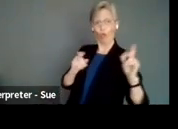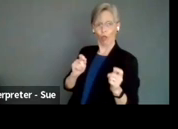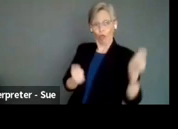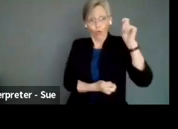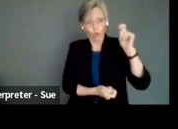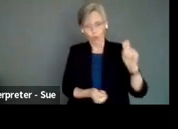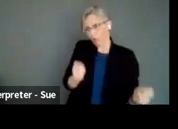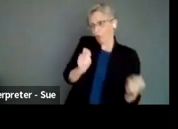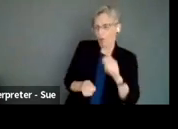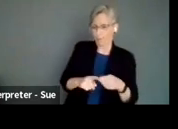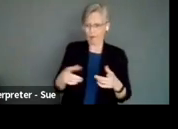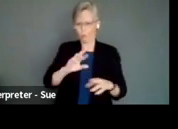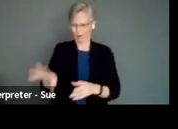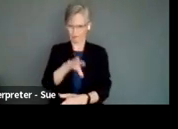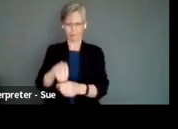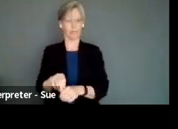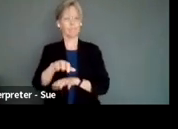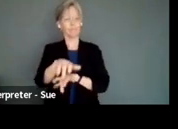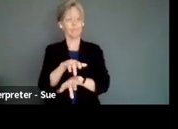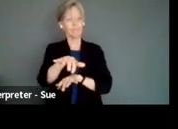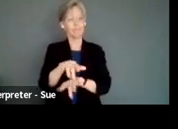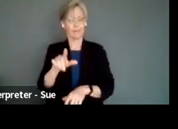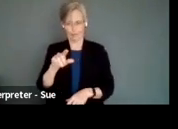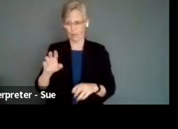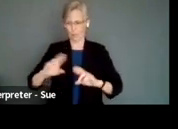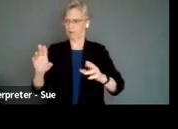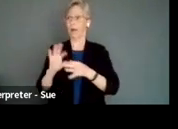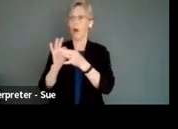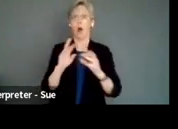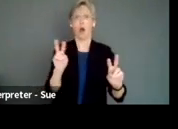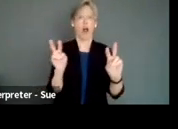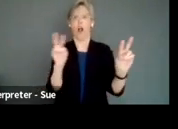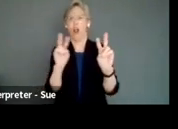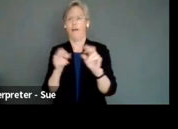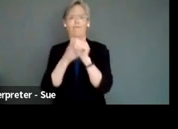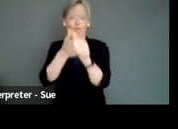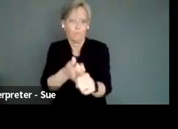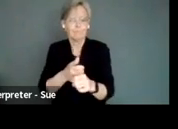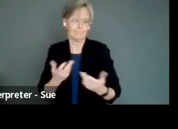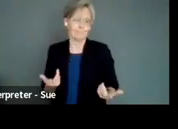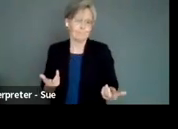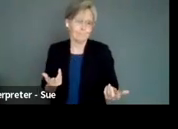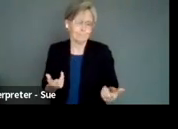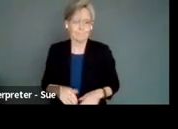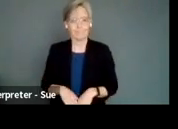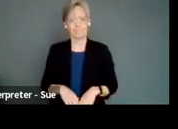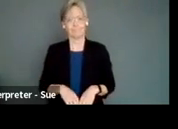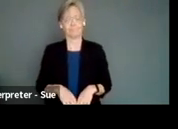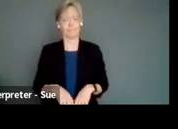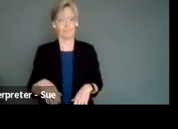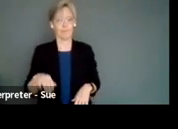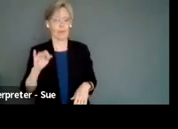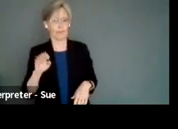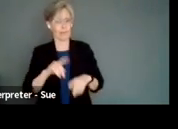language, you you can bring your deaf audience with you on those wonderful moments that actors nail. If you can do live